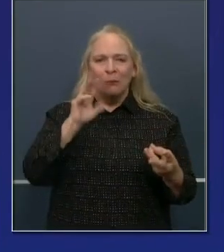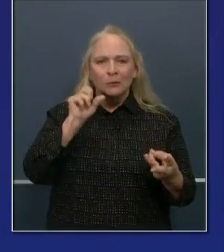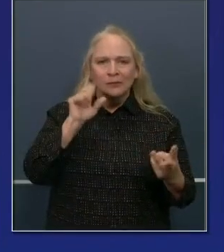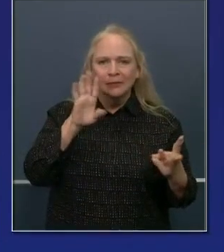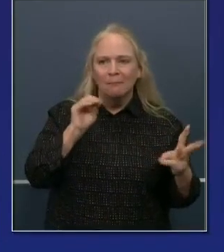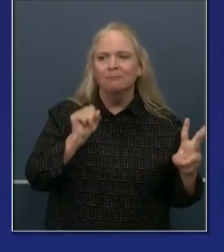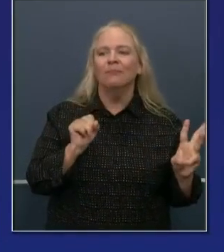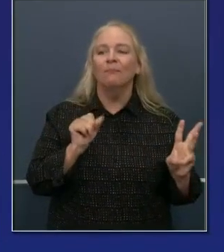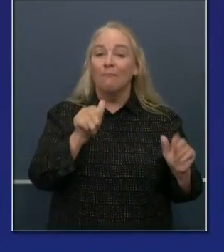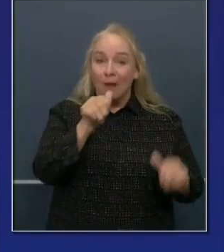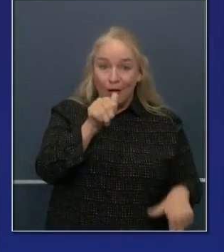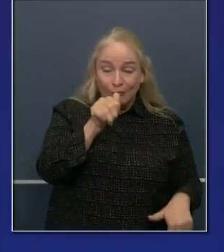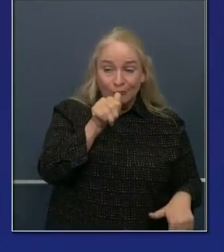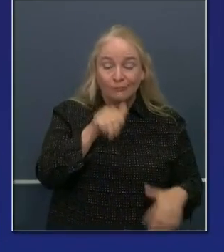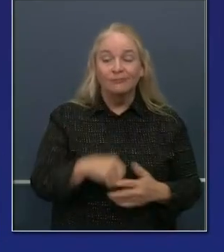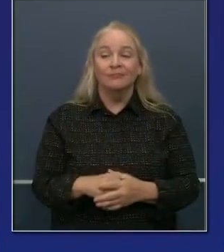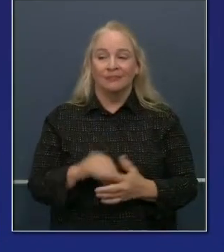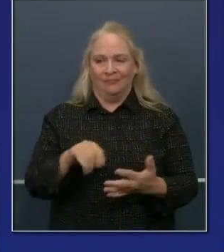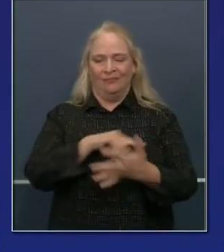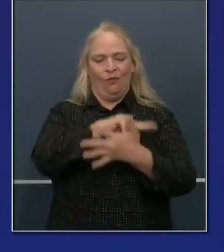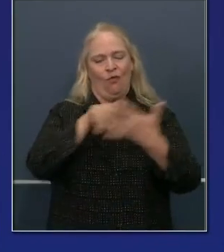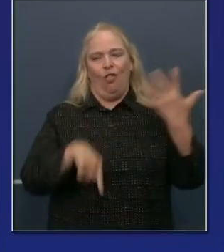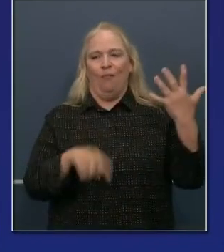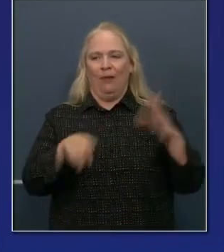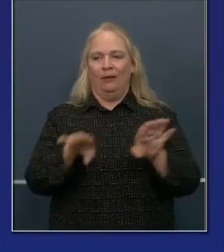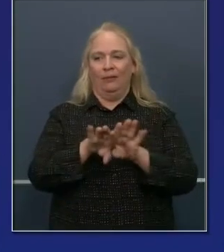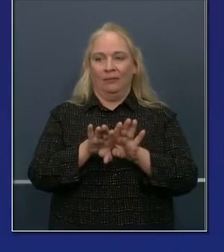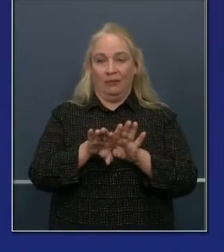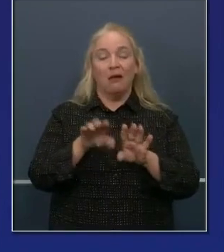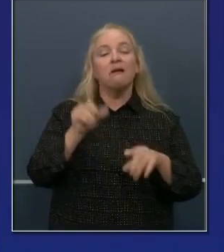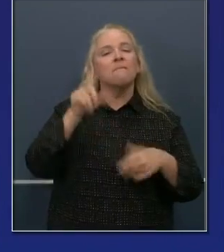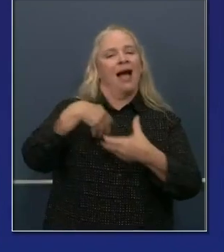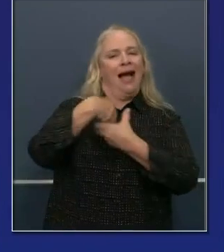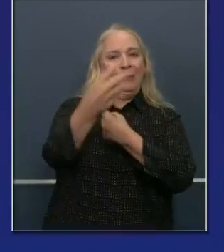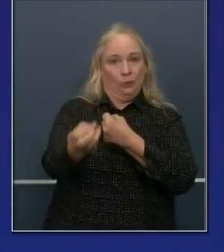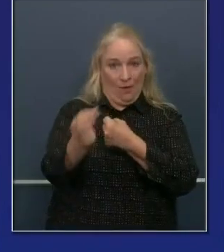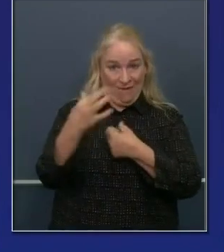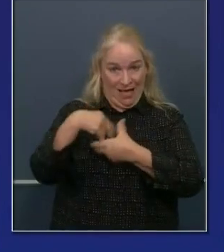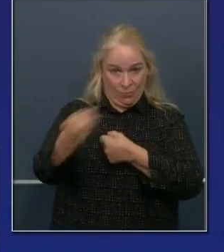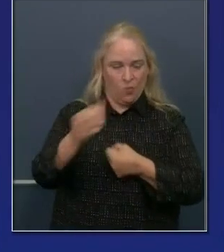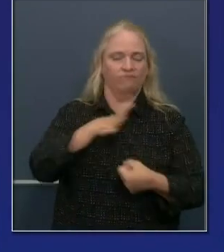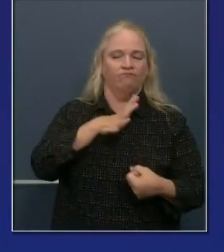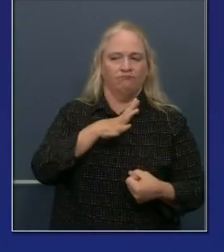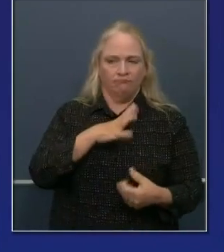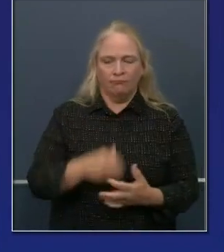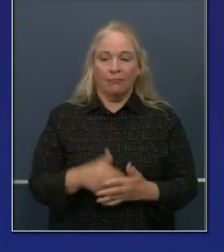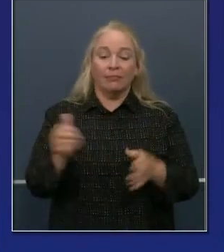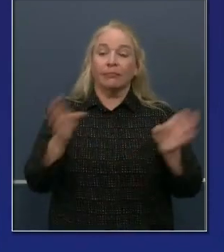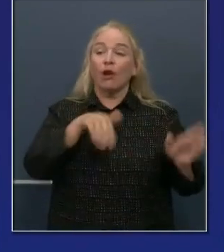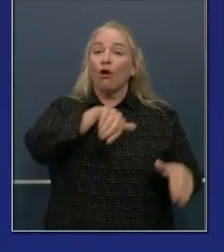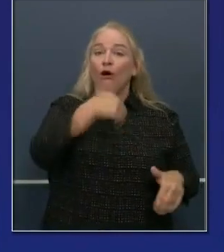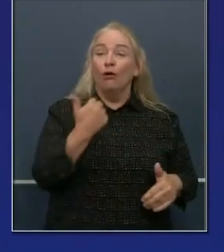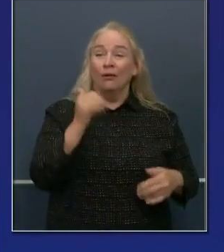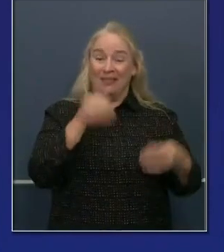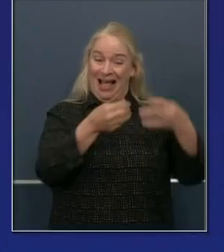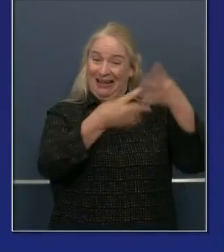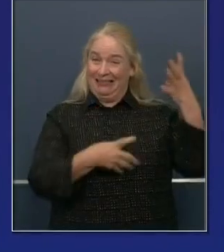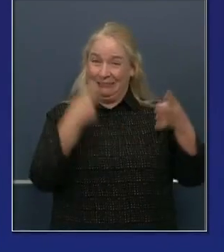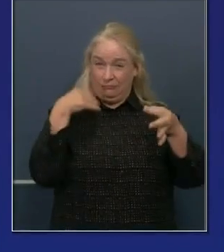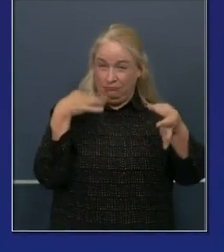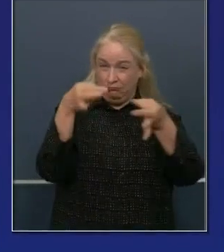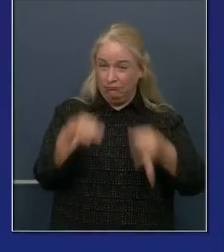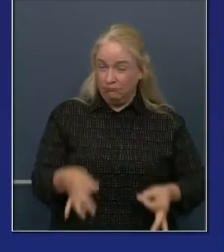outdoor activities to the extent possible. Now, with counties on the monitoring list, we have this list.